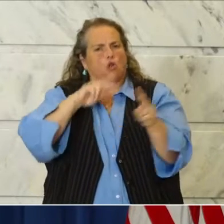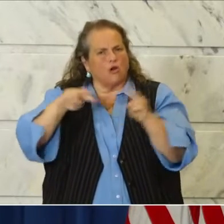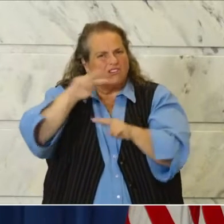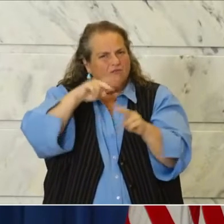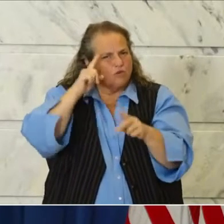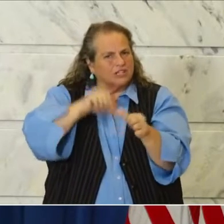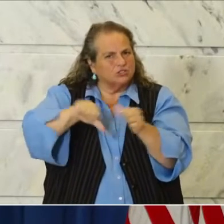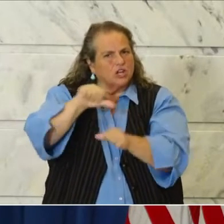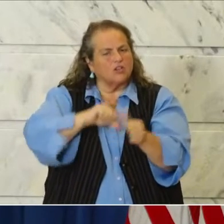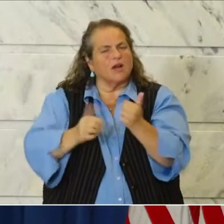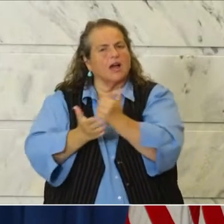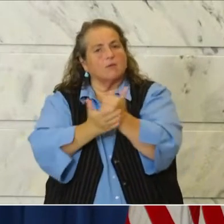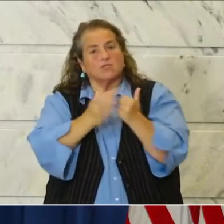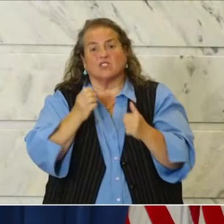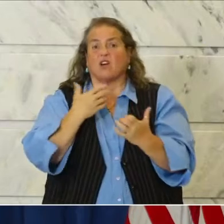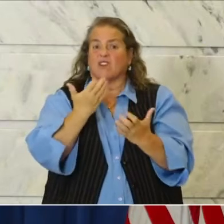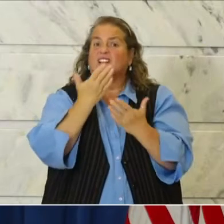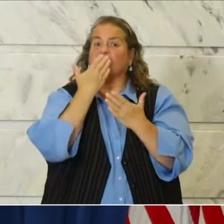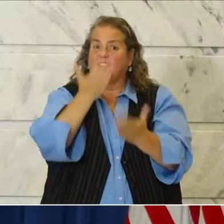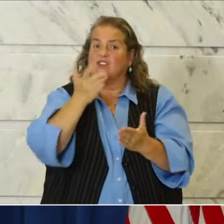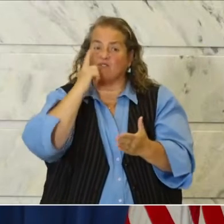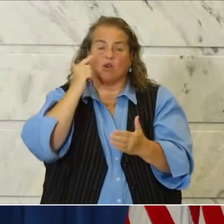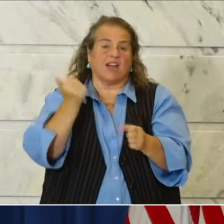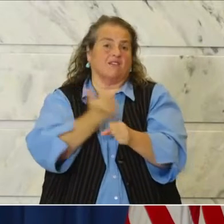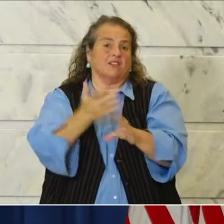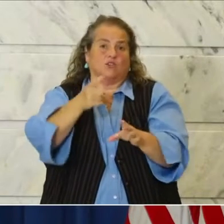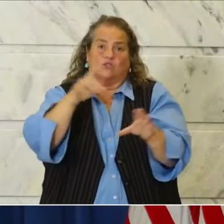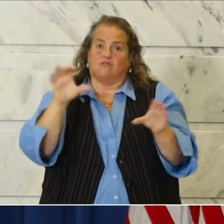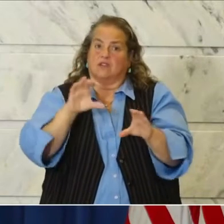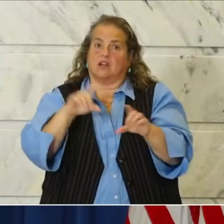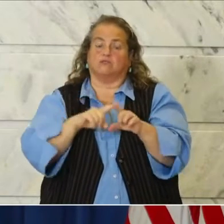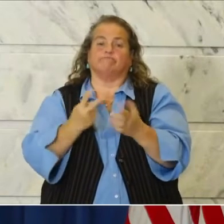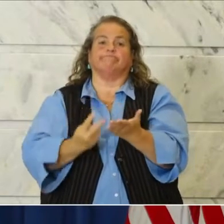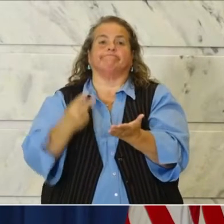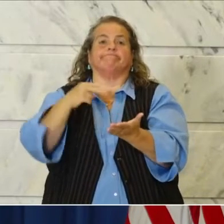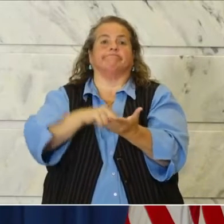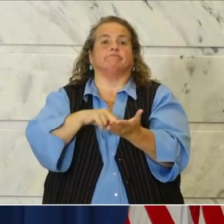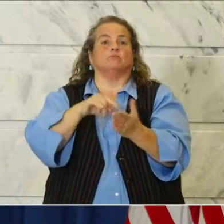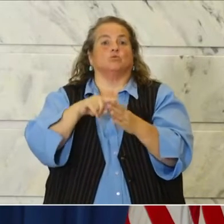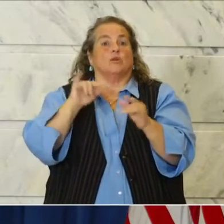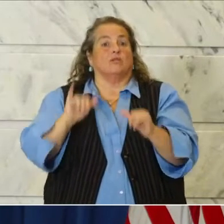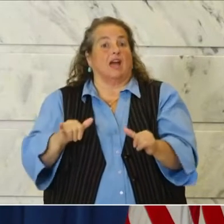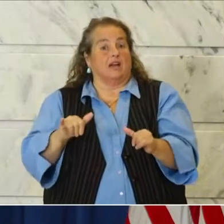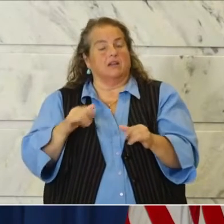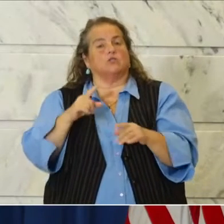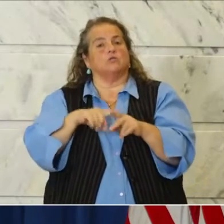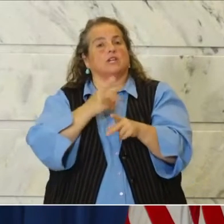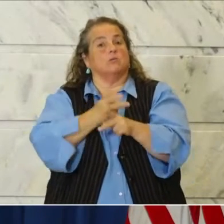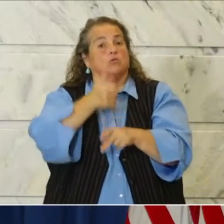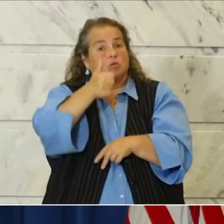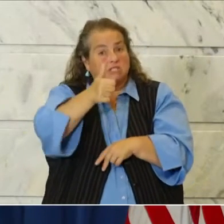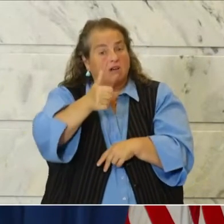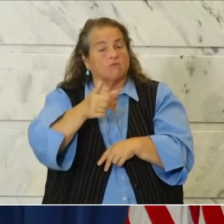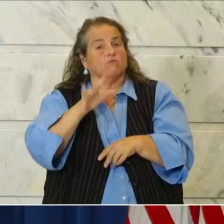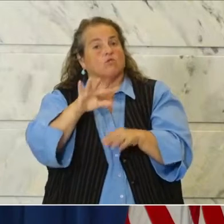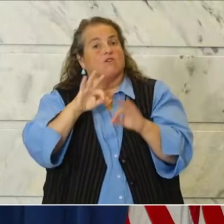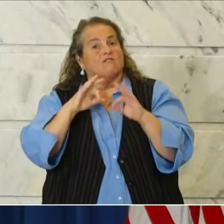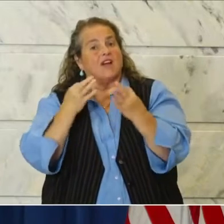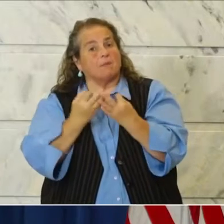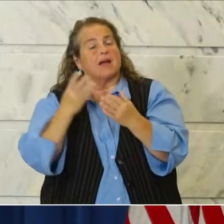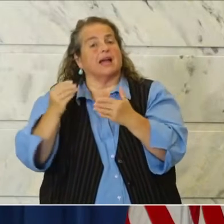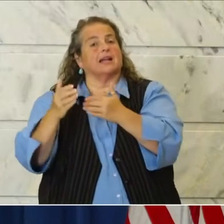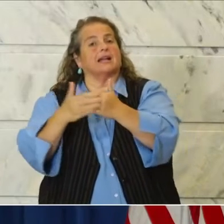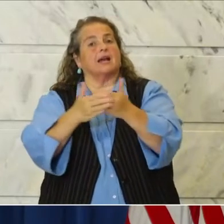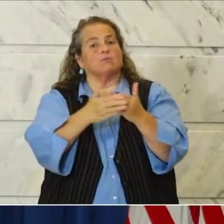for all that you have done to rise to the occasion and to keep yourselves, your families, and your neighbors safe during